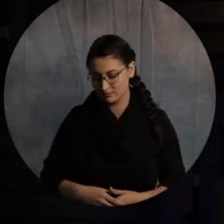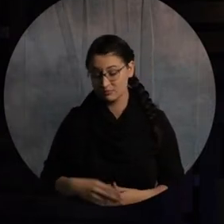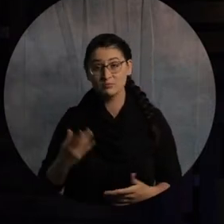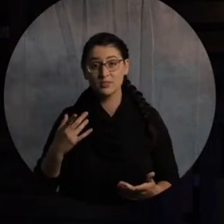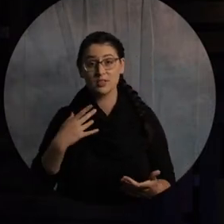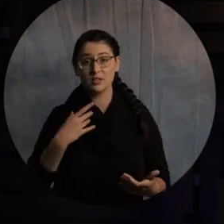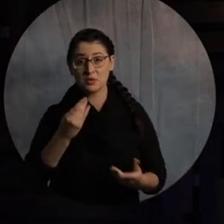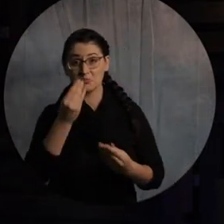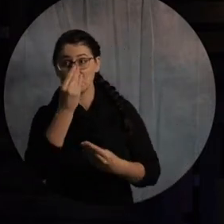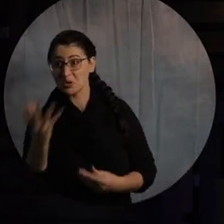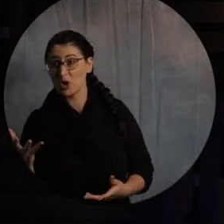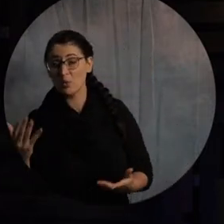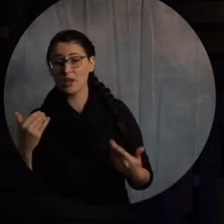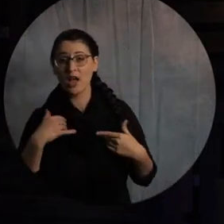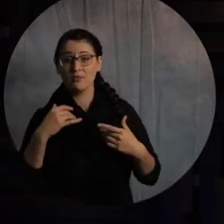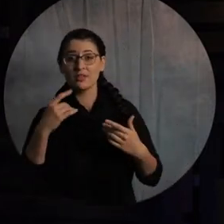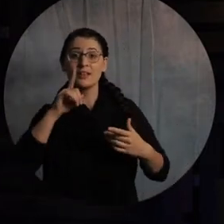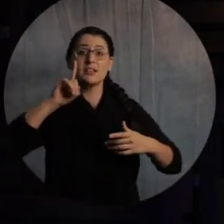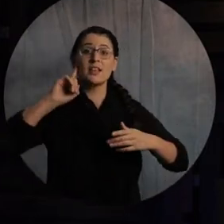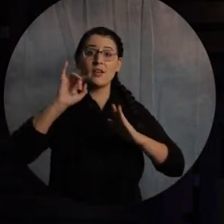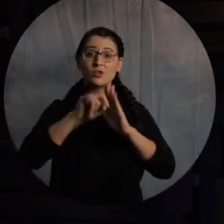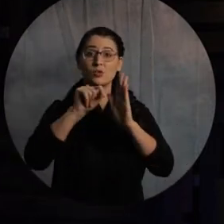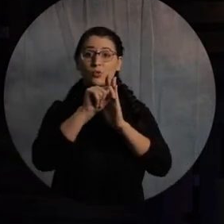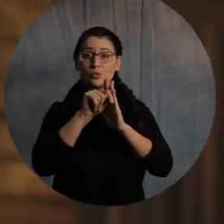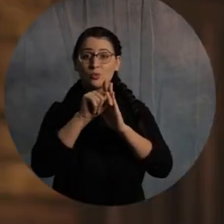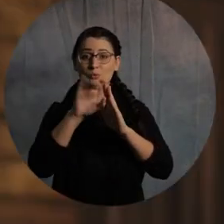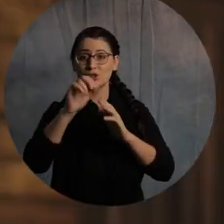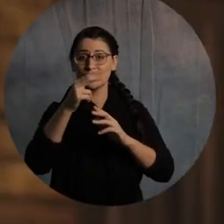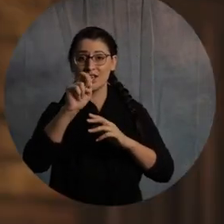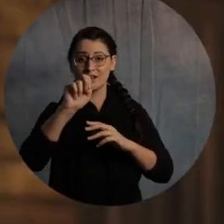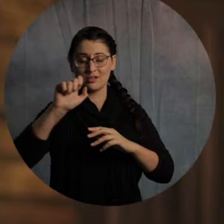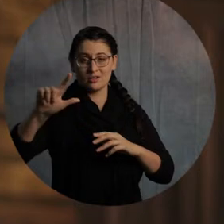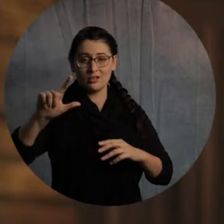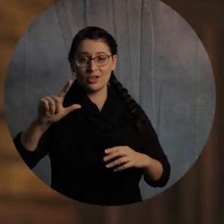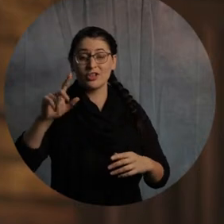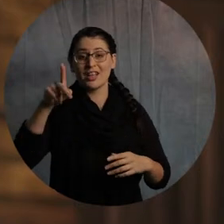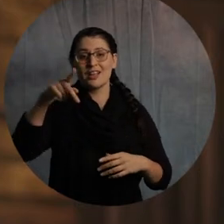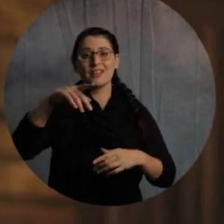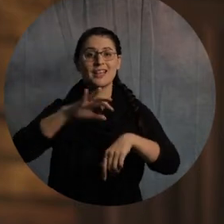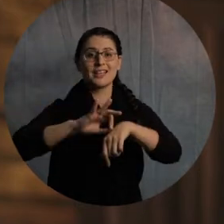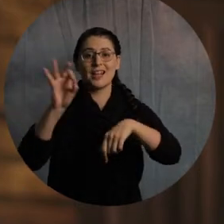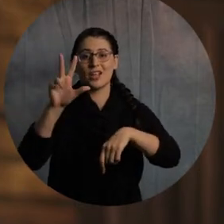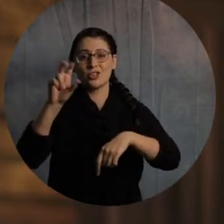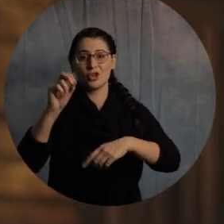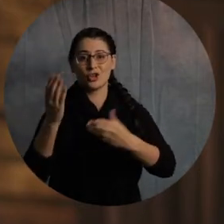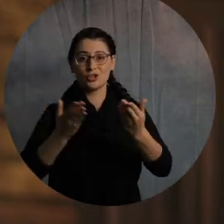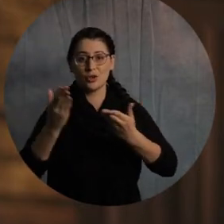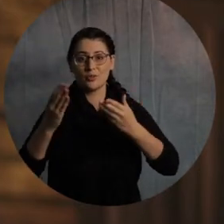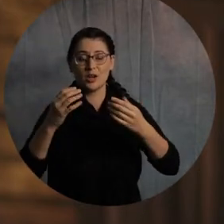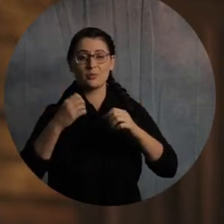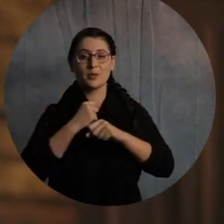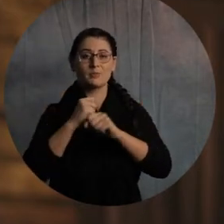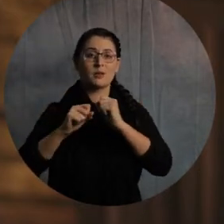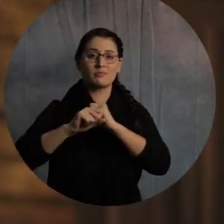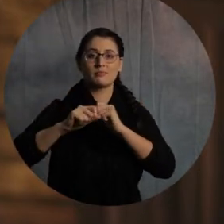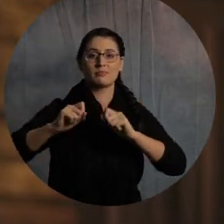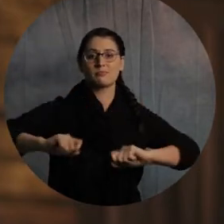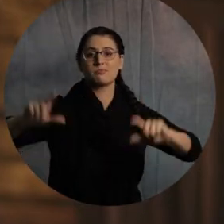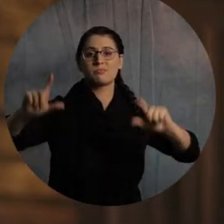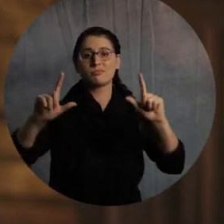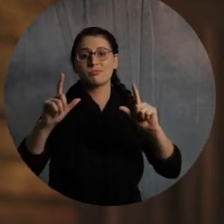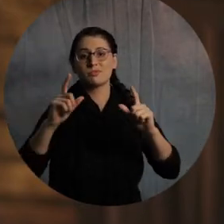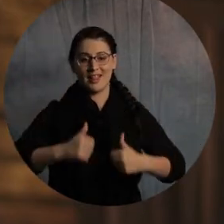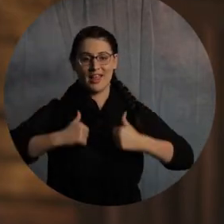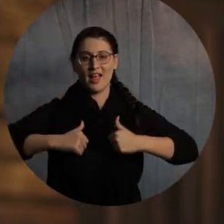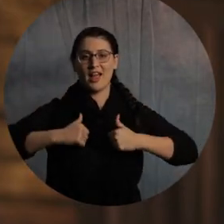deaf YouTube channel. So what we're doing now, the 930 service is going be broadcasting live each week on